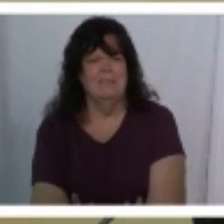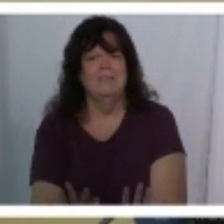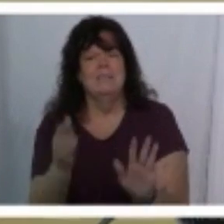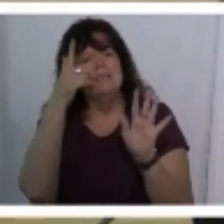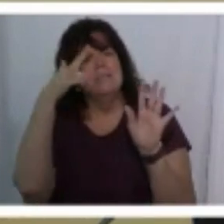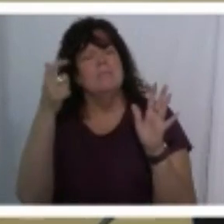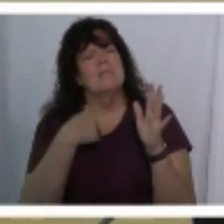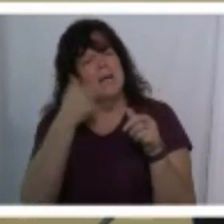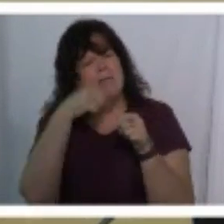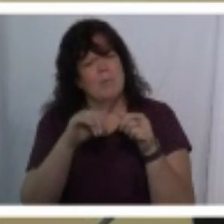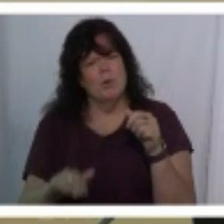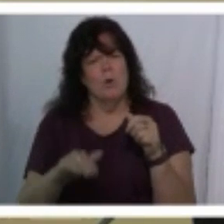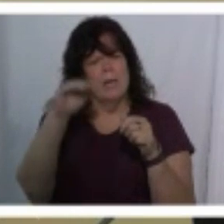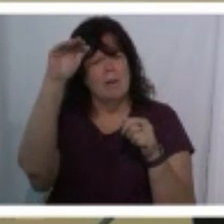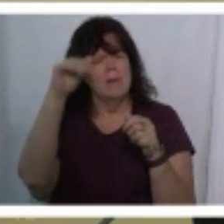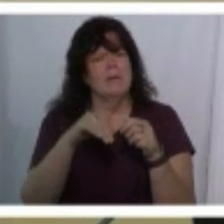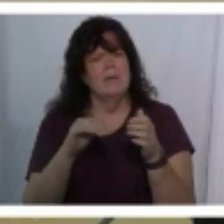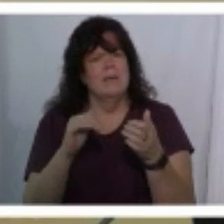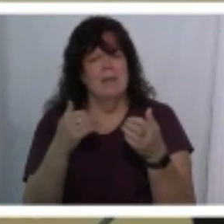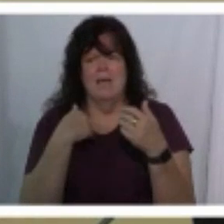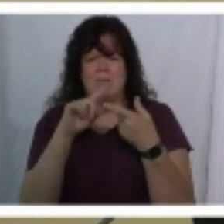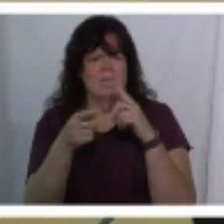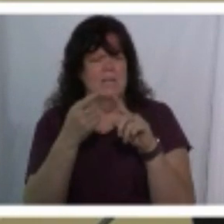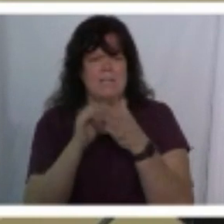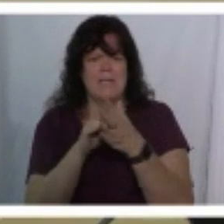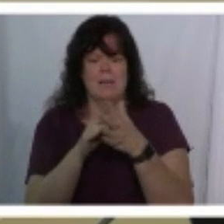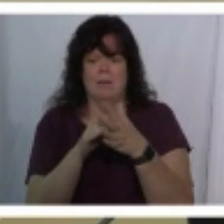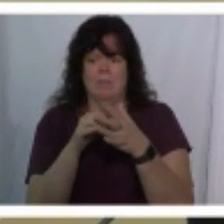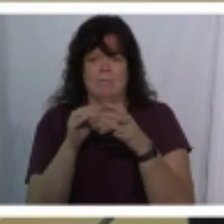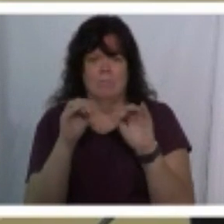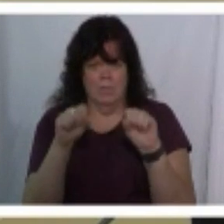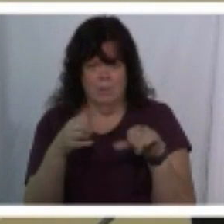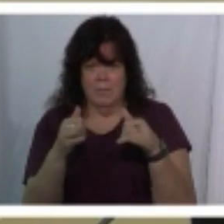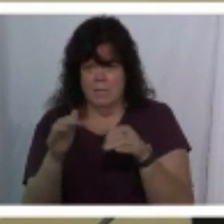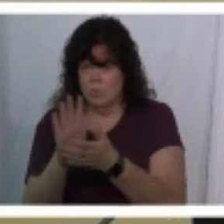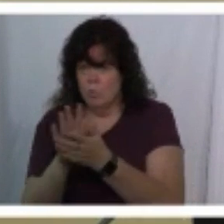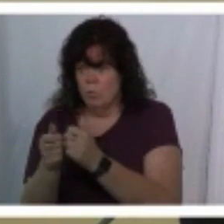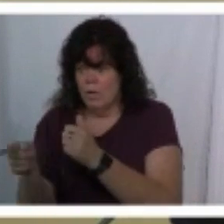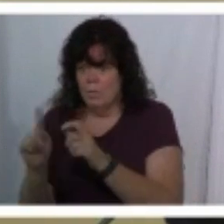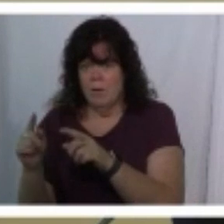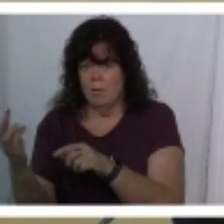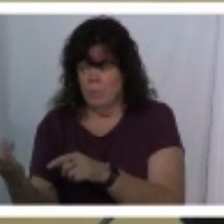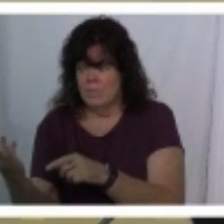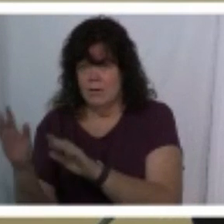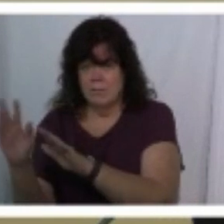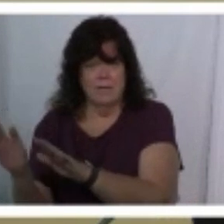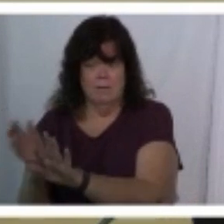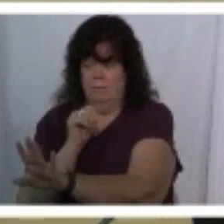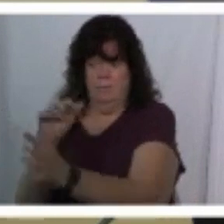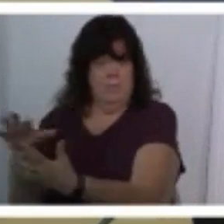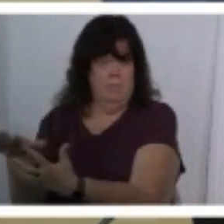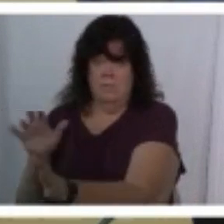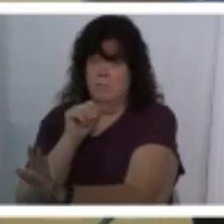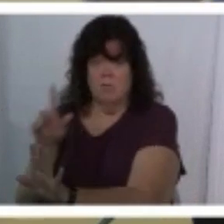because i remember growing up having friends that we could play on the playground with but come wednesday or sunday we didn't mix